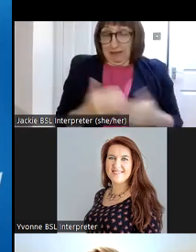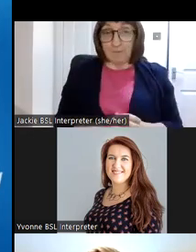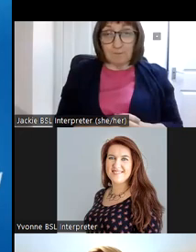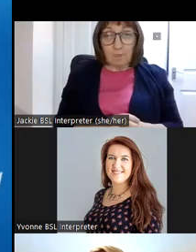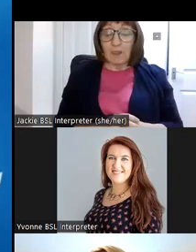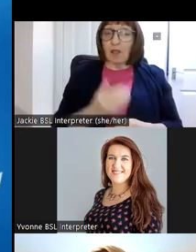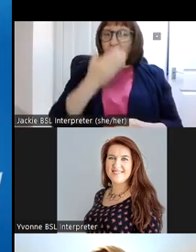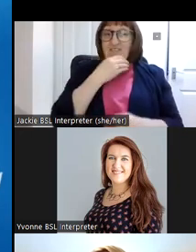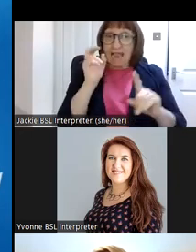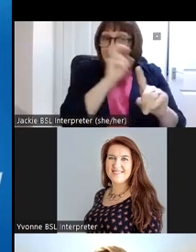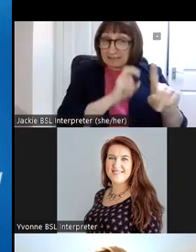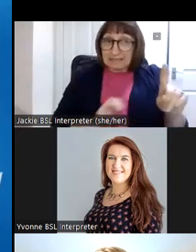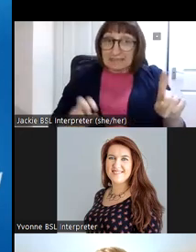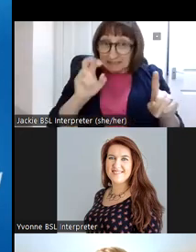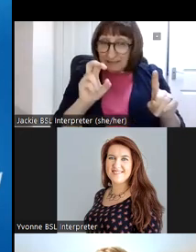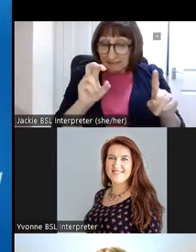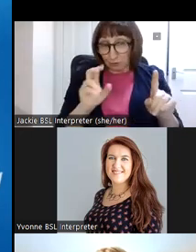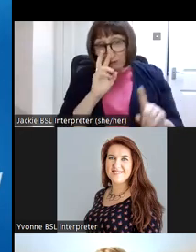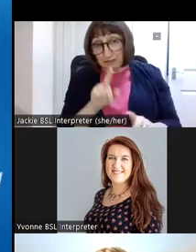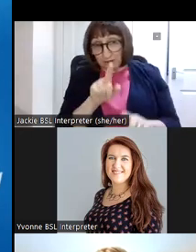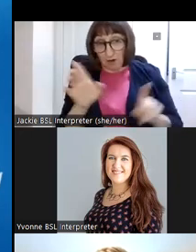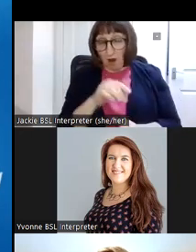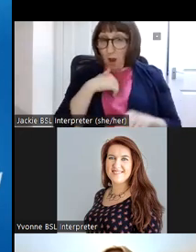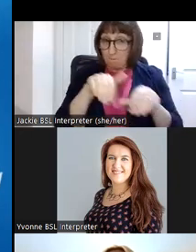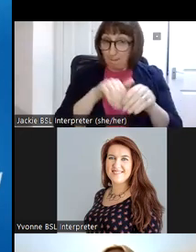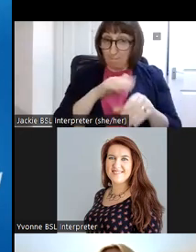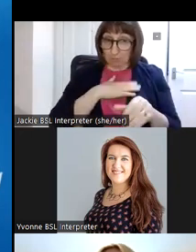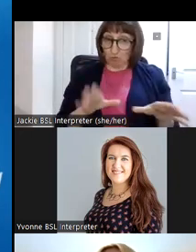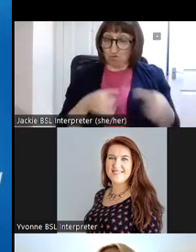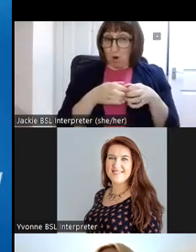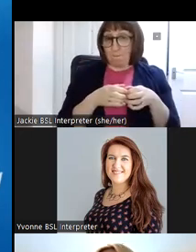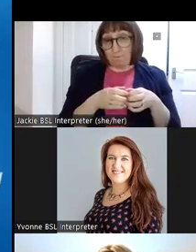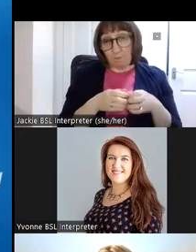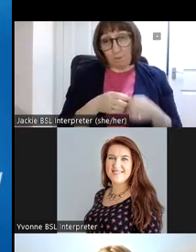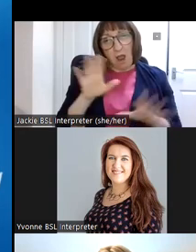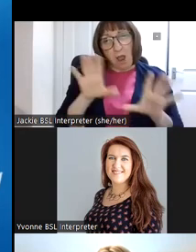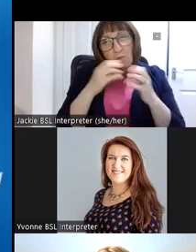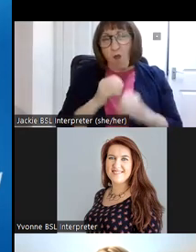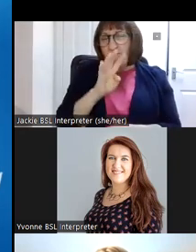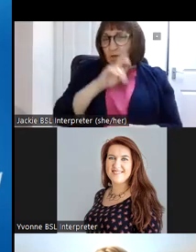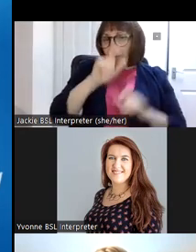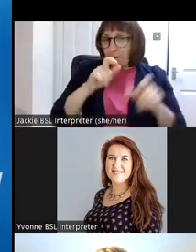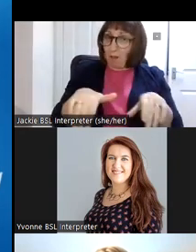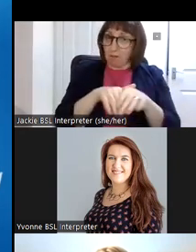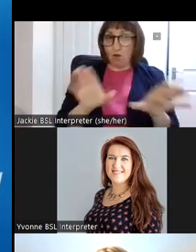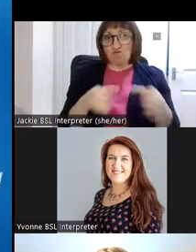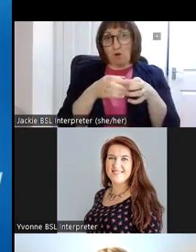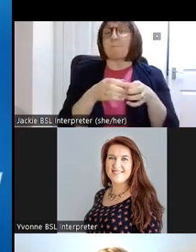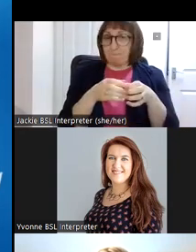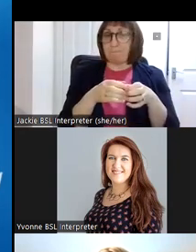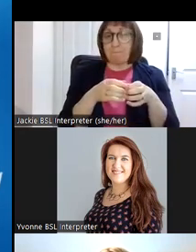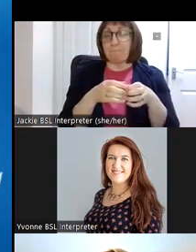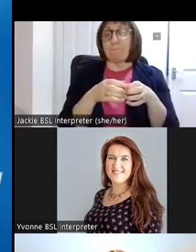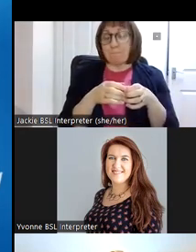around the uh the screen here are our members uh we're about 14 in total um and that's